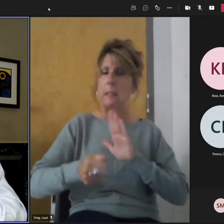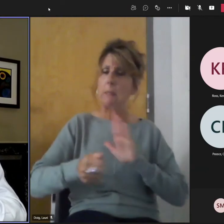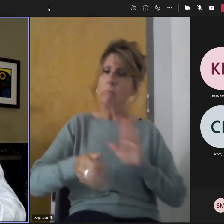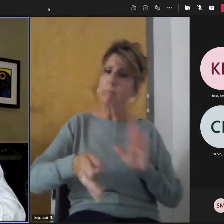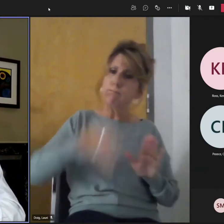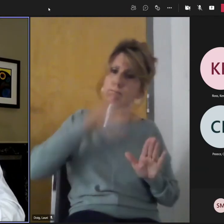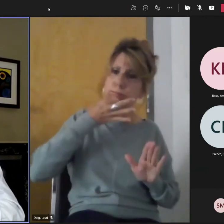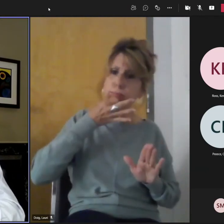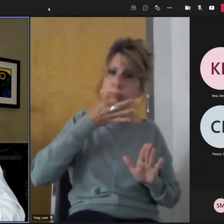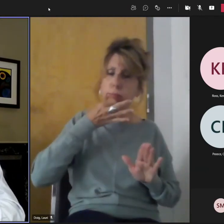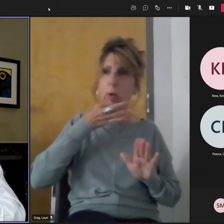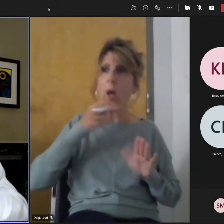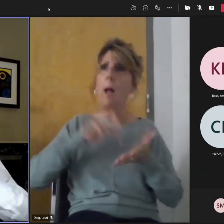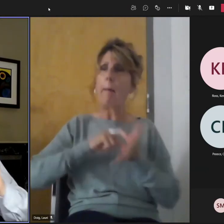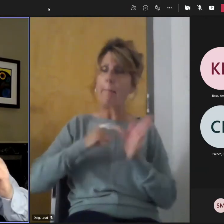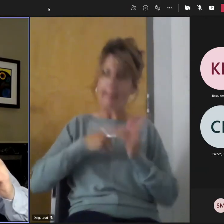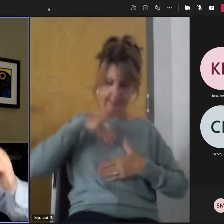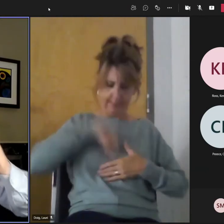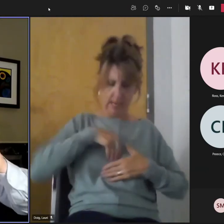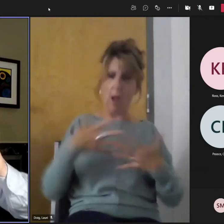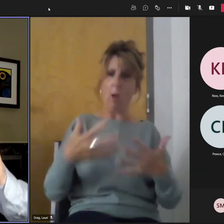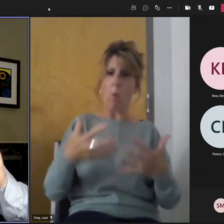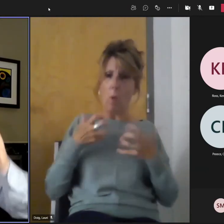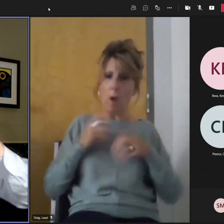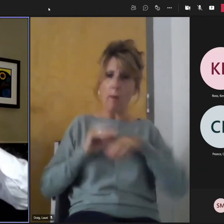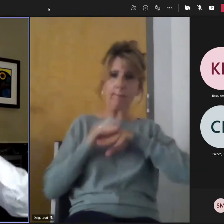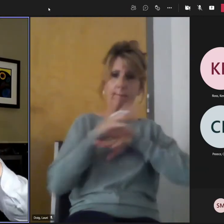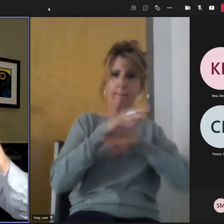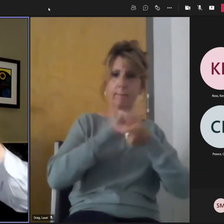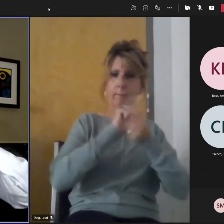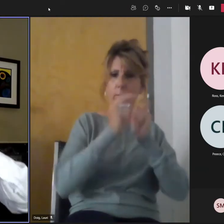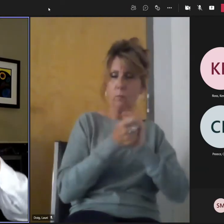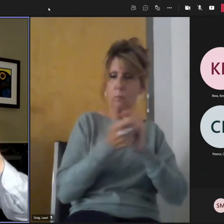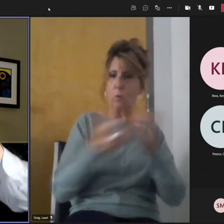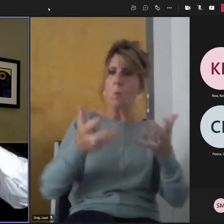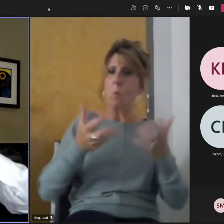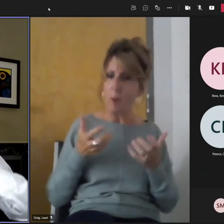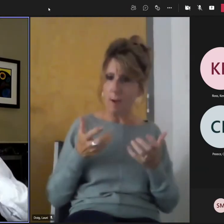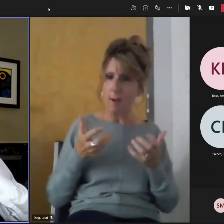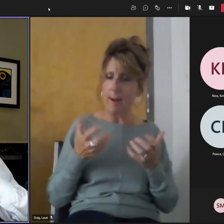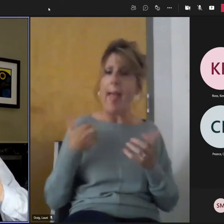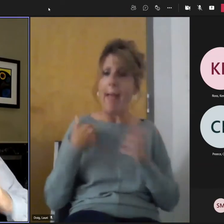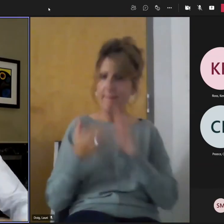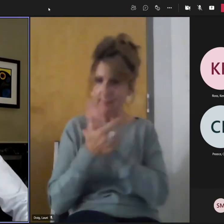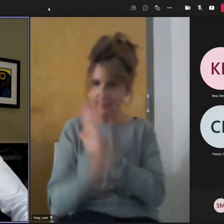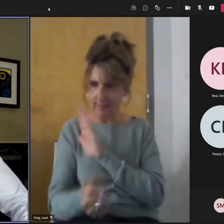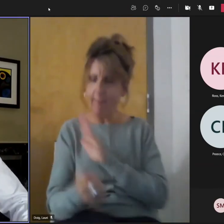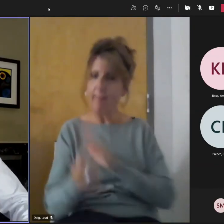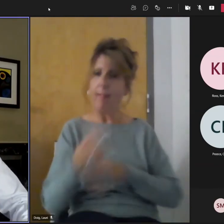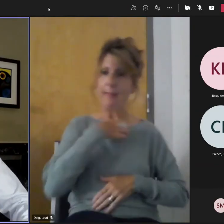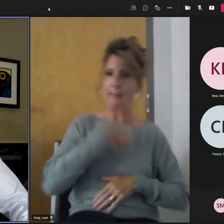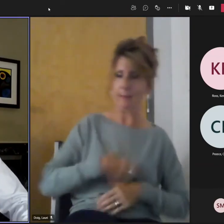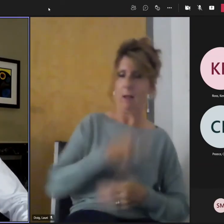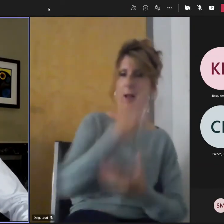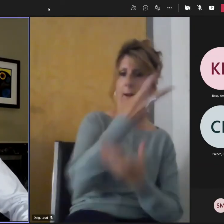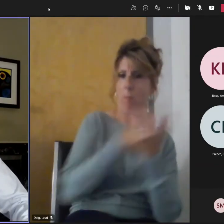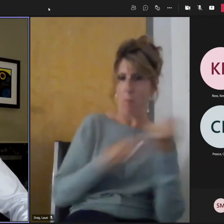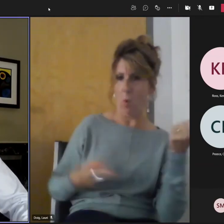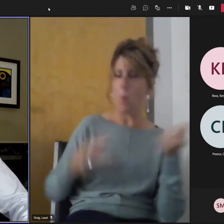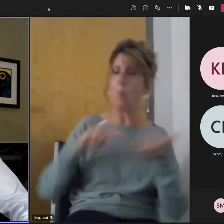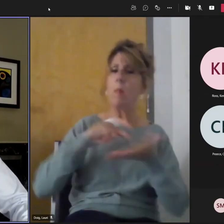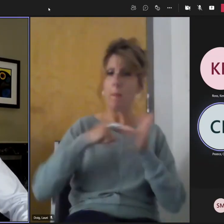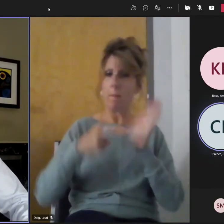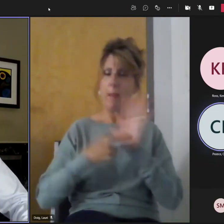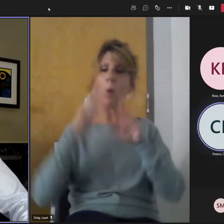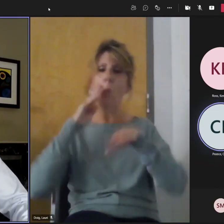part of the desire being increased. So if the skill set and the desire can feed on each other, that's what I'm talking about in deep learning.